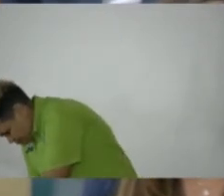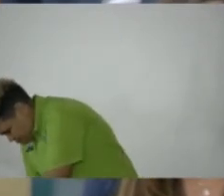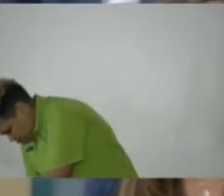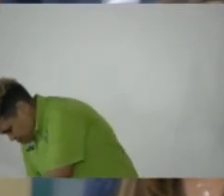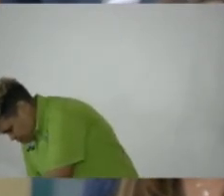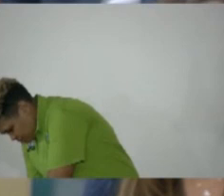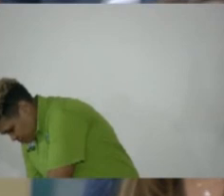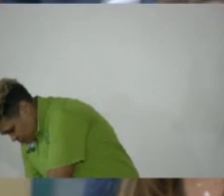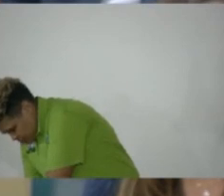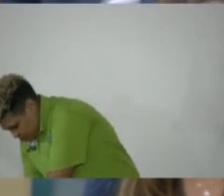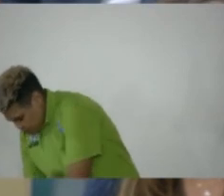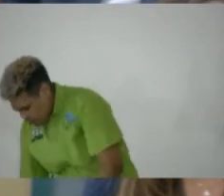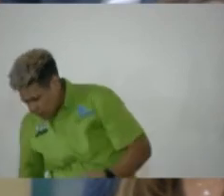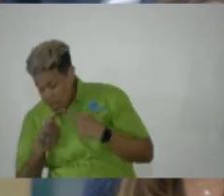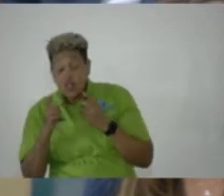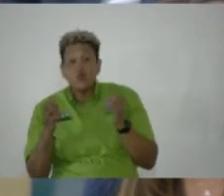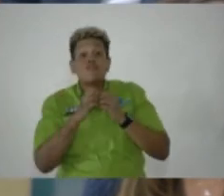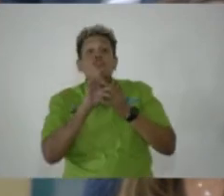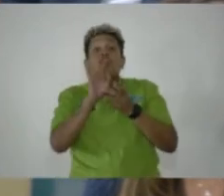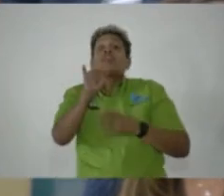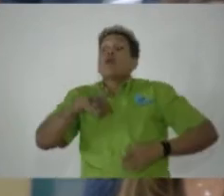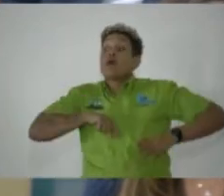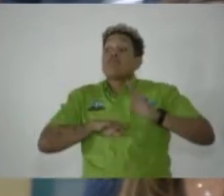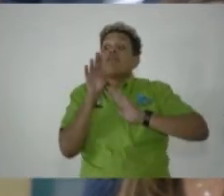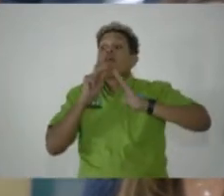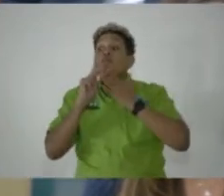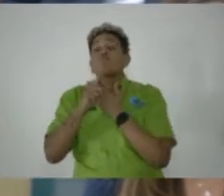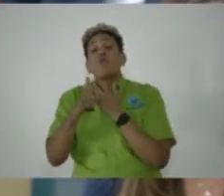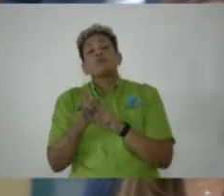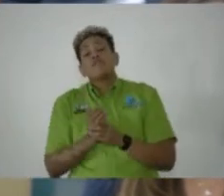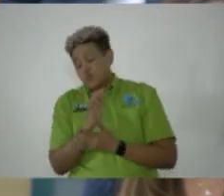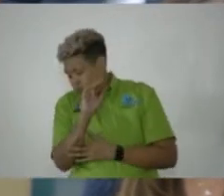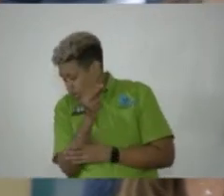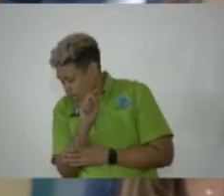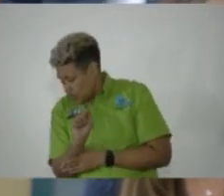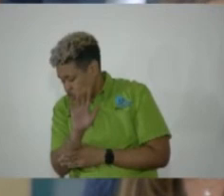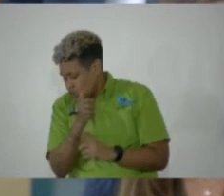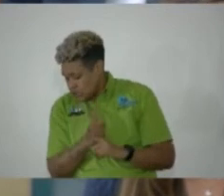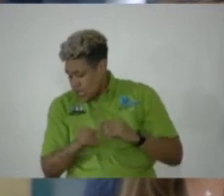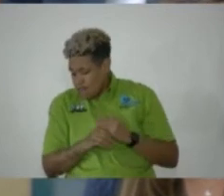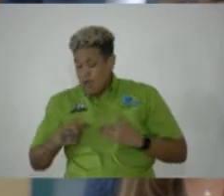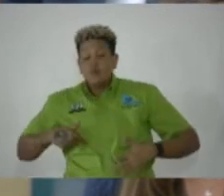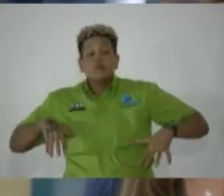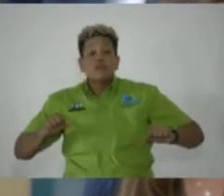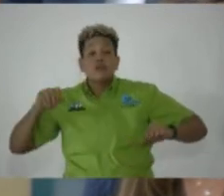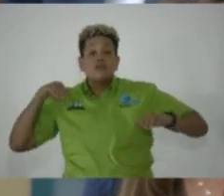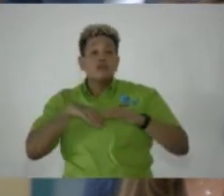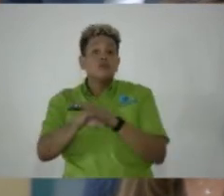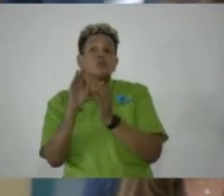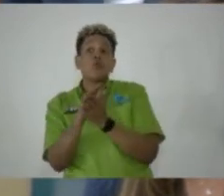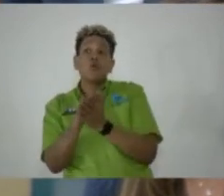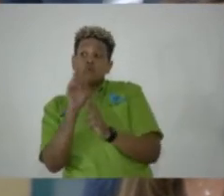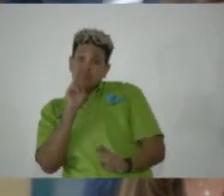further to that, we have developed a program that we're, through the JNHT, that we're taking into schools so that